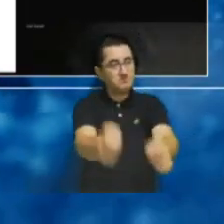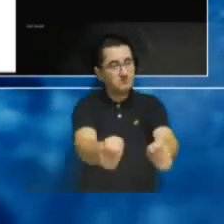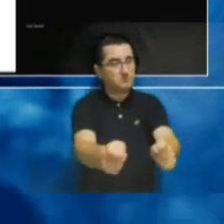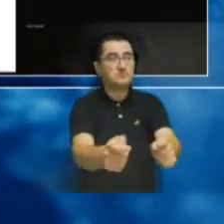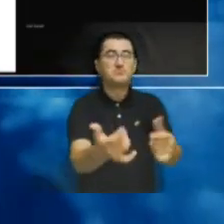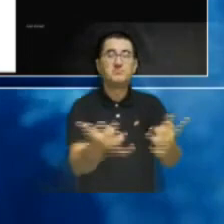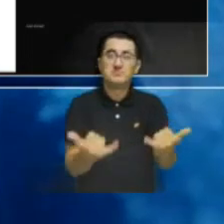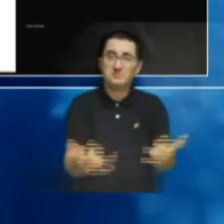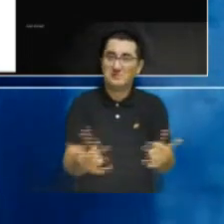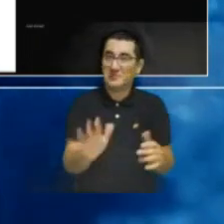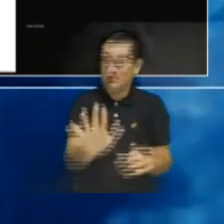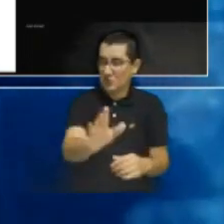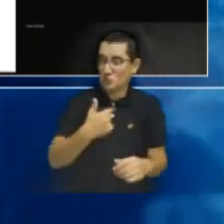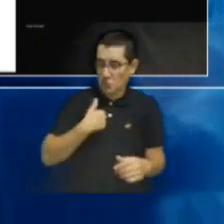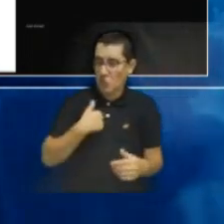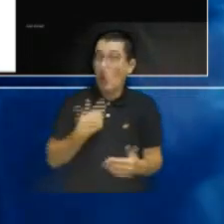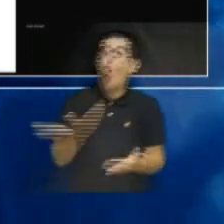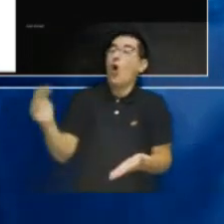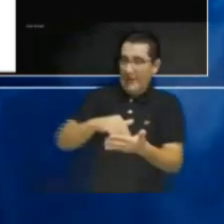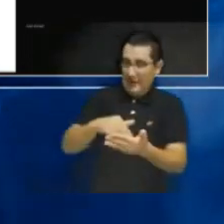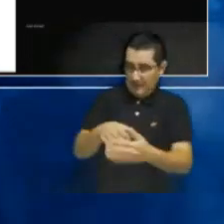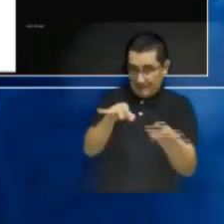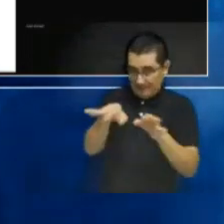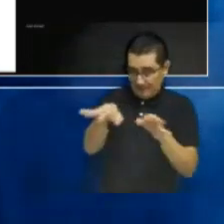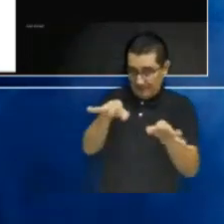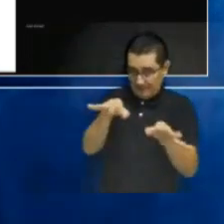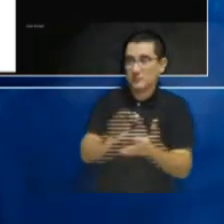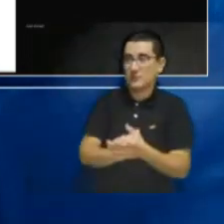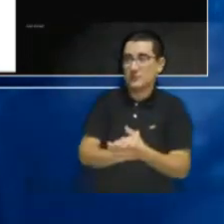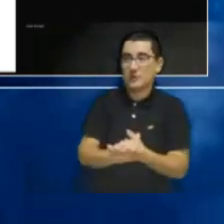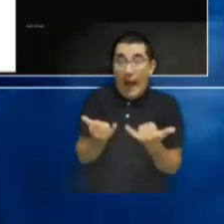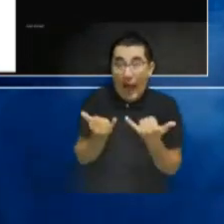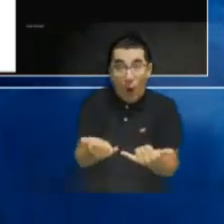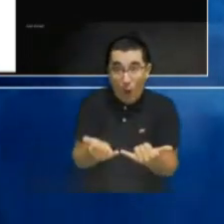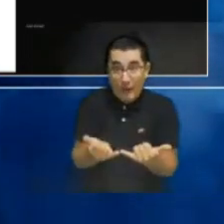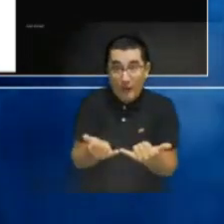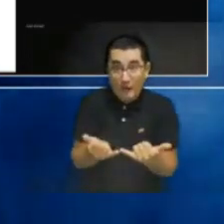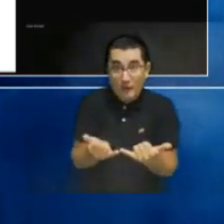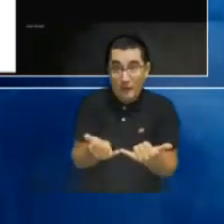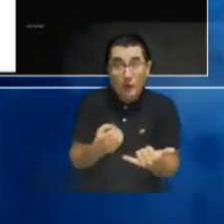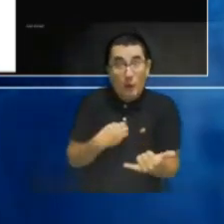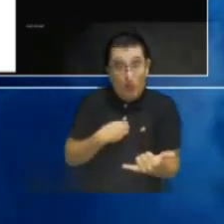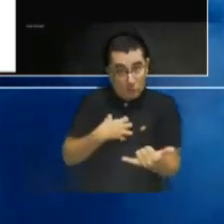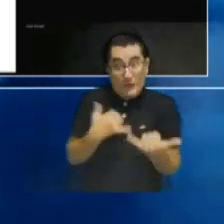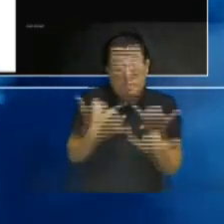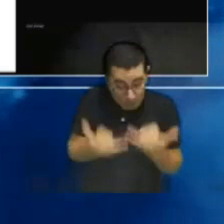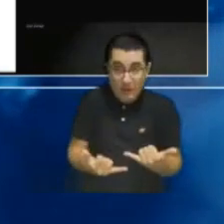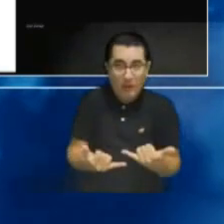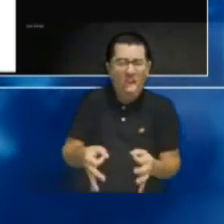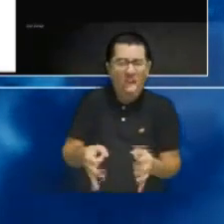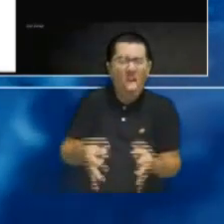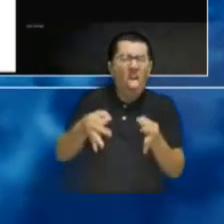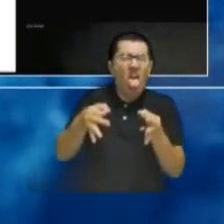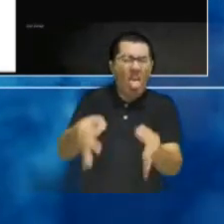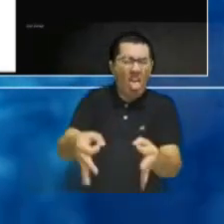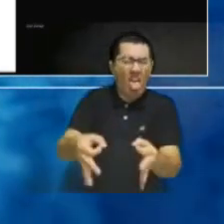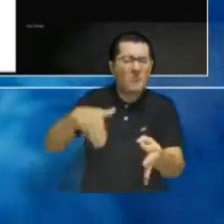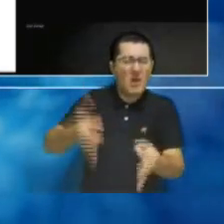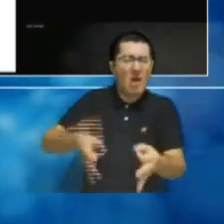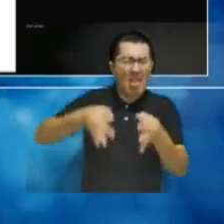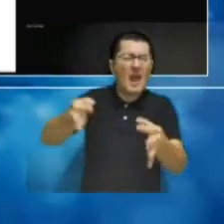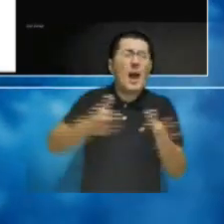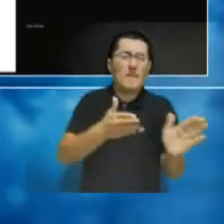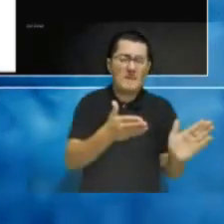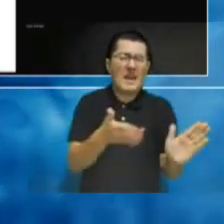I must insist once more, that it is now, never, you cannot remain